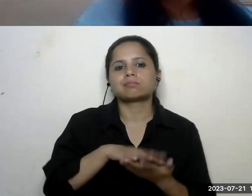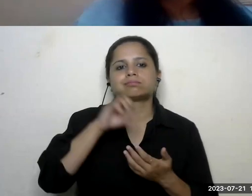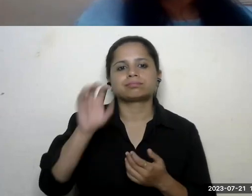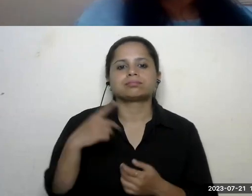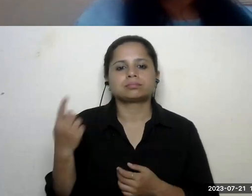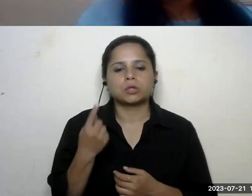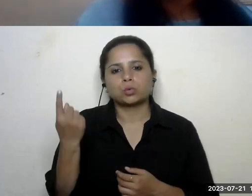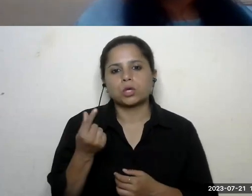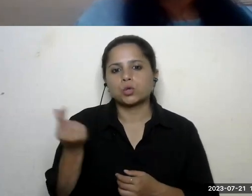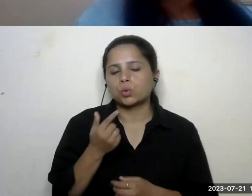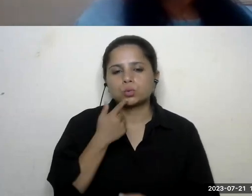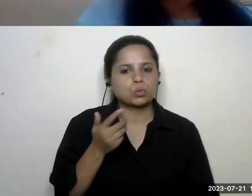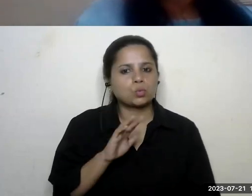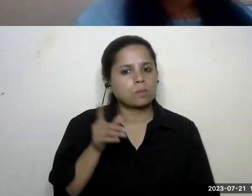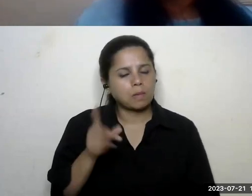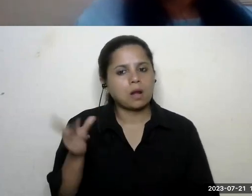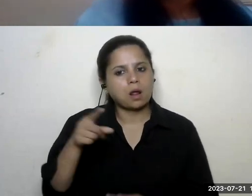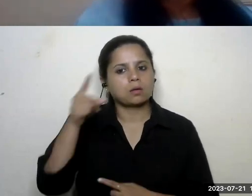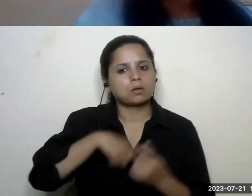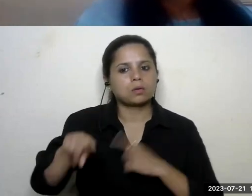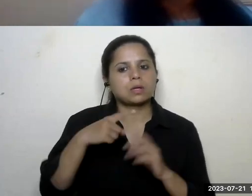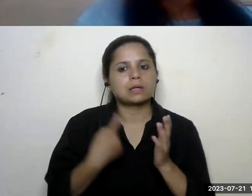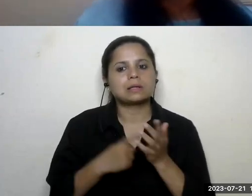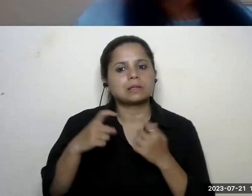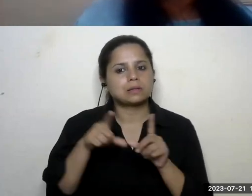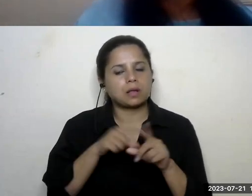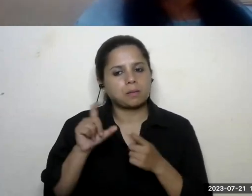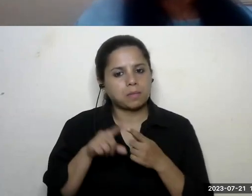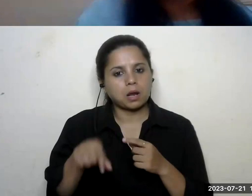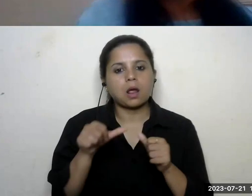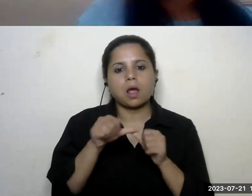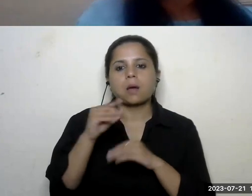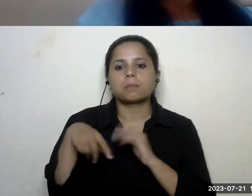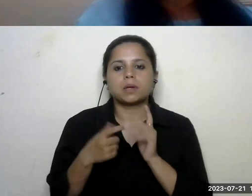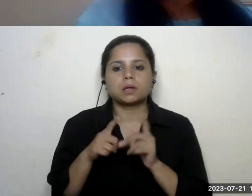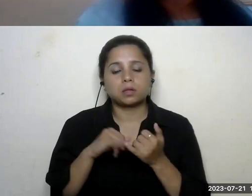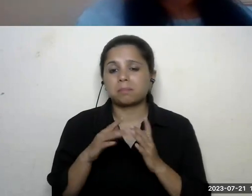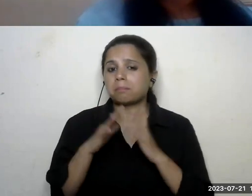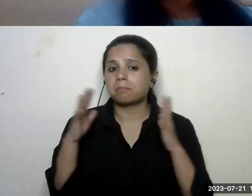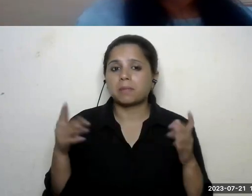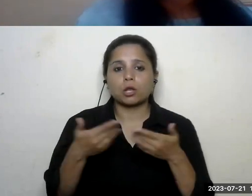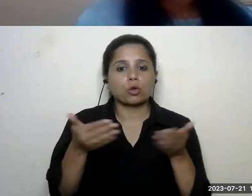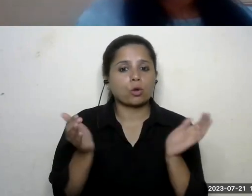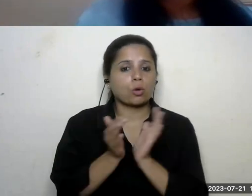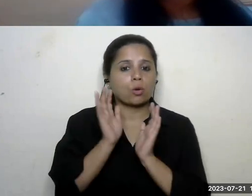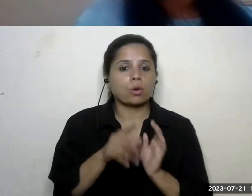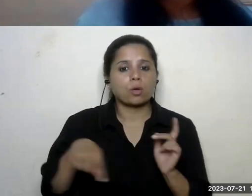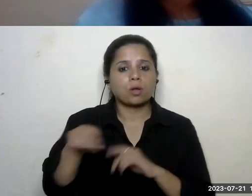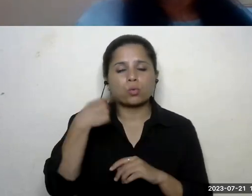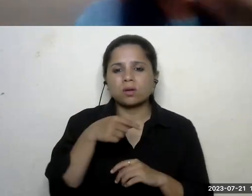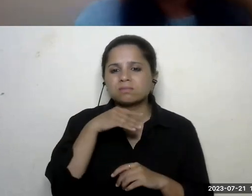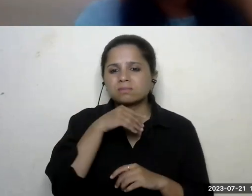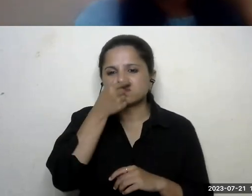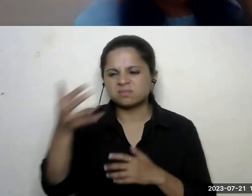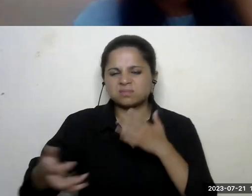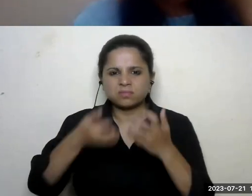single-use plastic uh two there's a whole abhi das mentions we have a big community of rag pickers and things